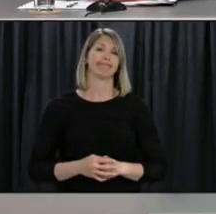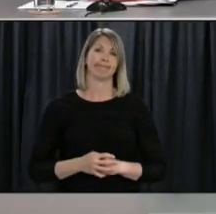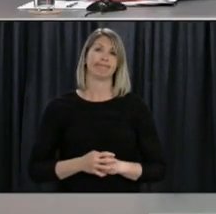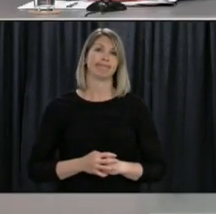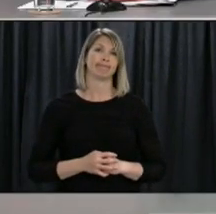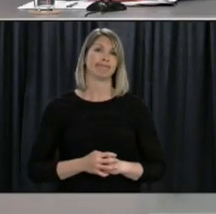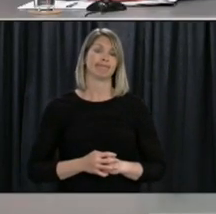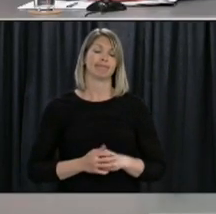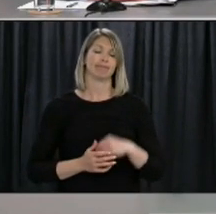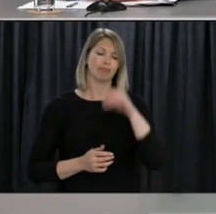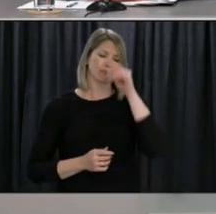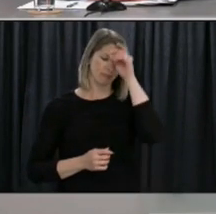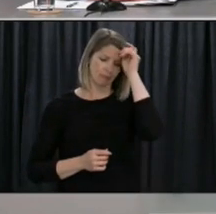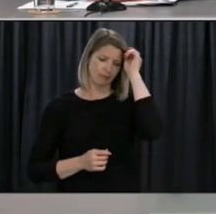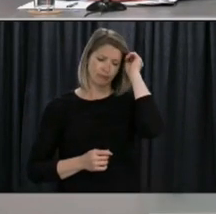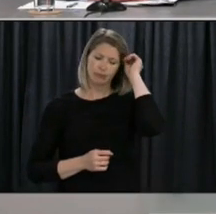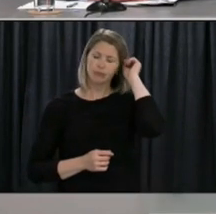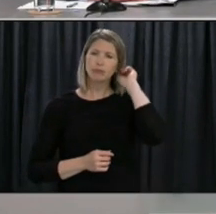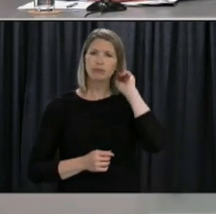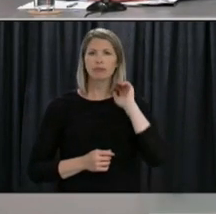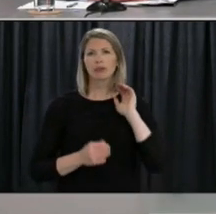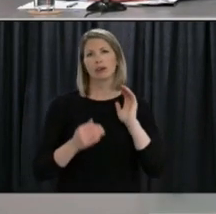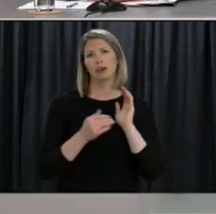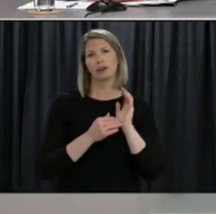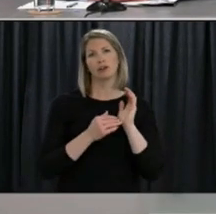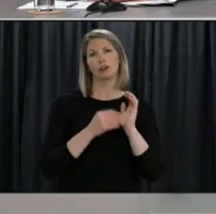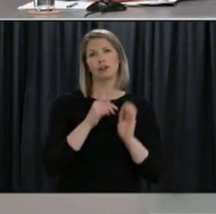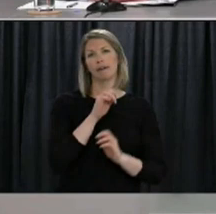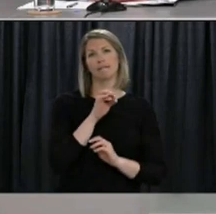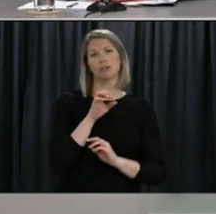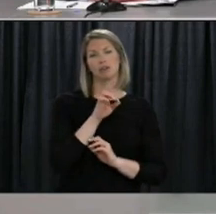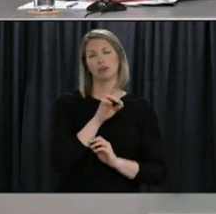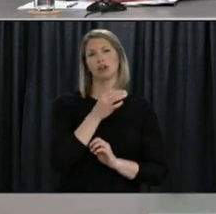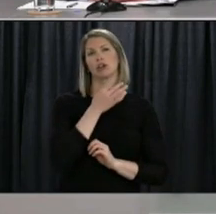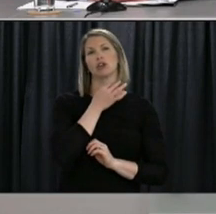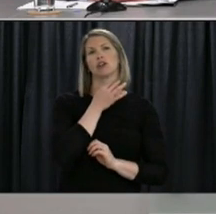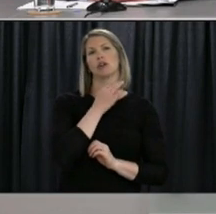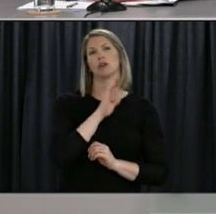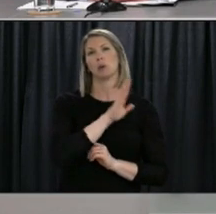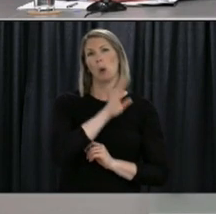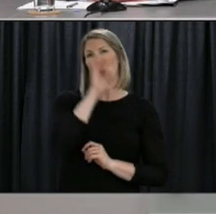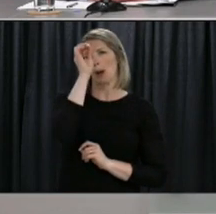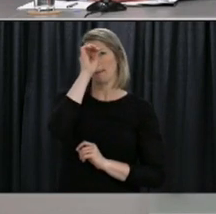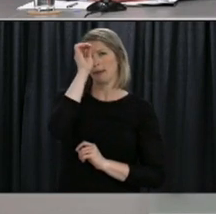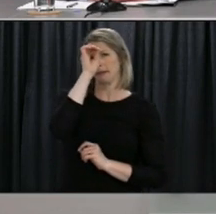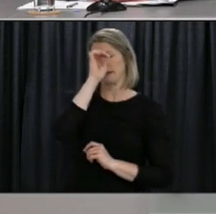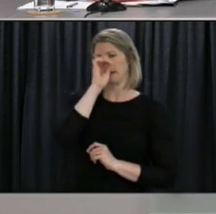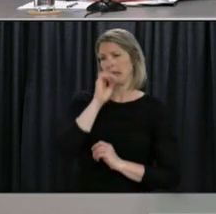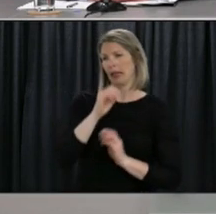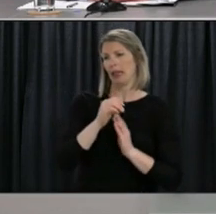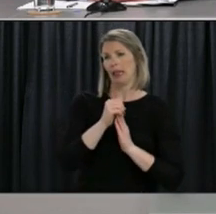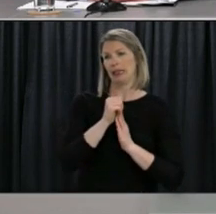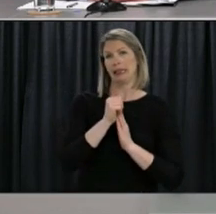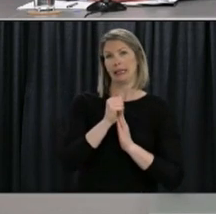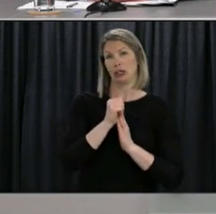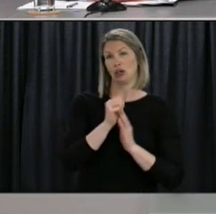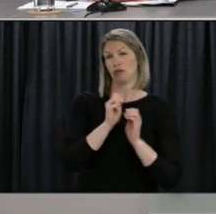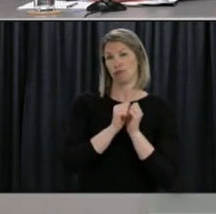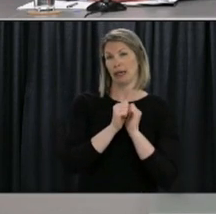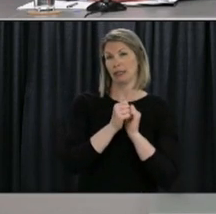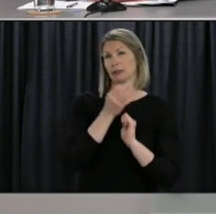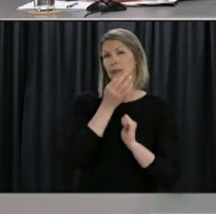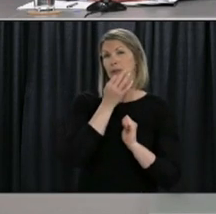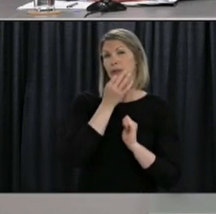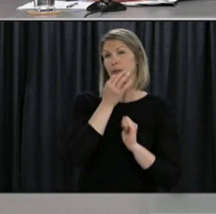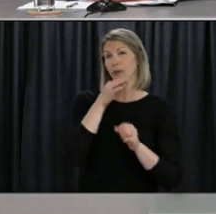thank you Dr. Fitzgerald I'm looking for your opinion on now that the leader the liberal leadership is to begin that could mean a snap election